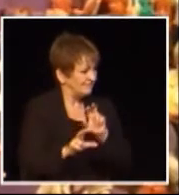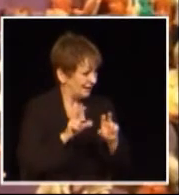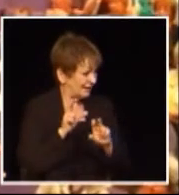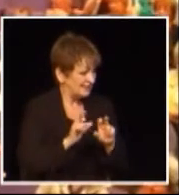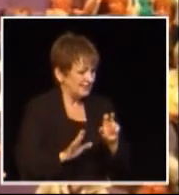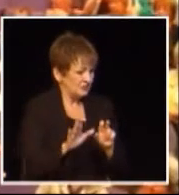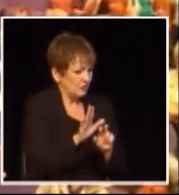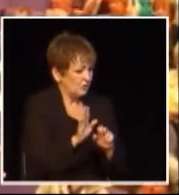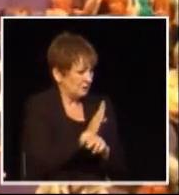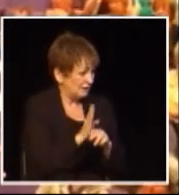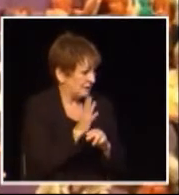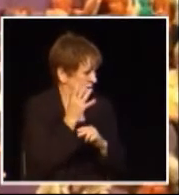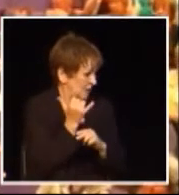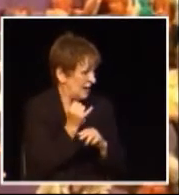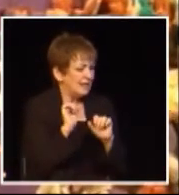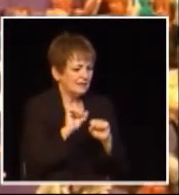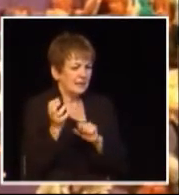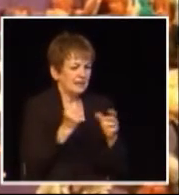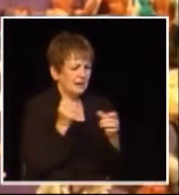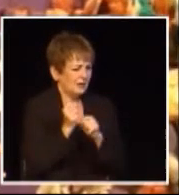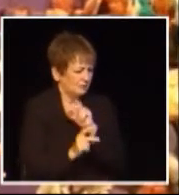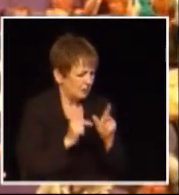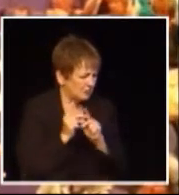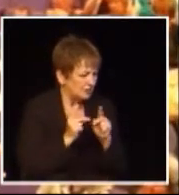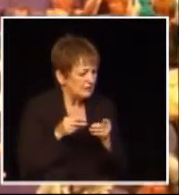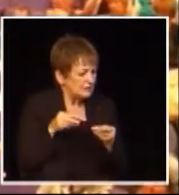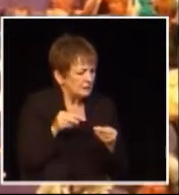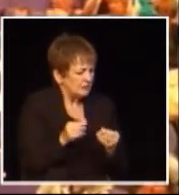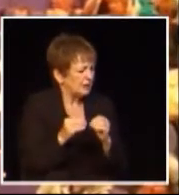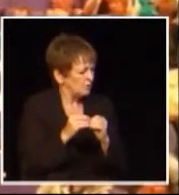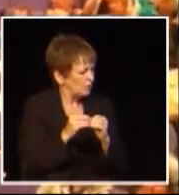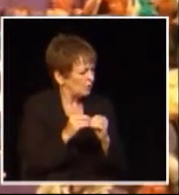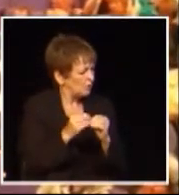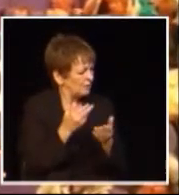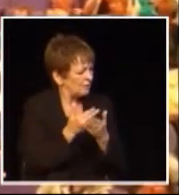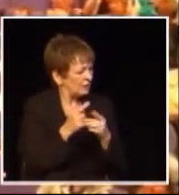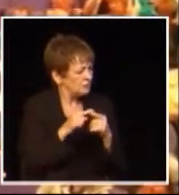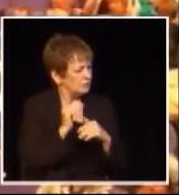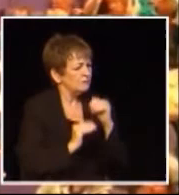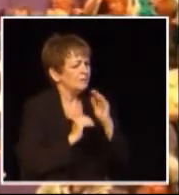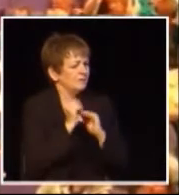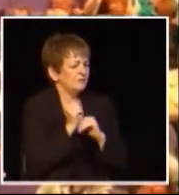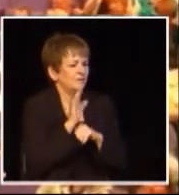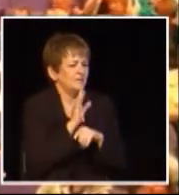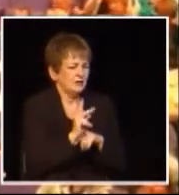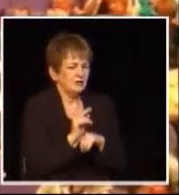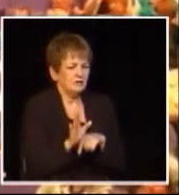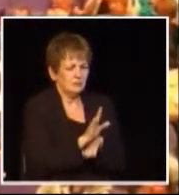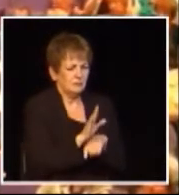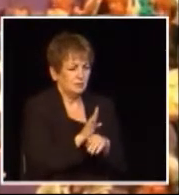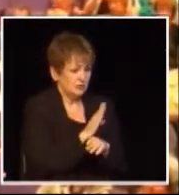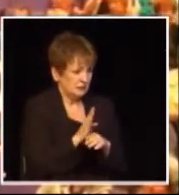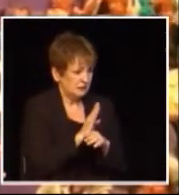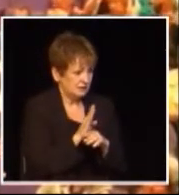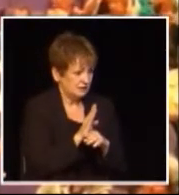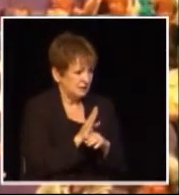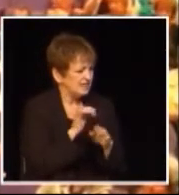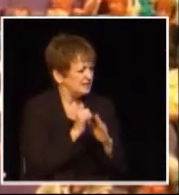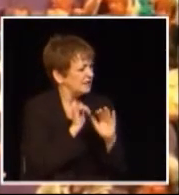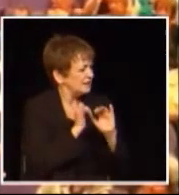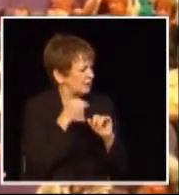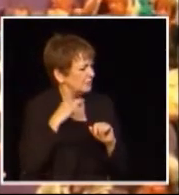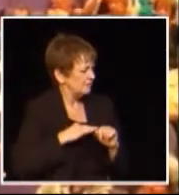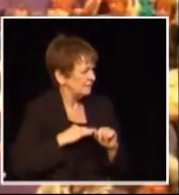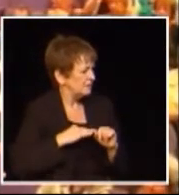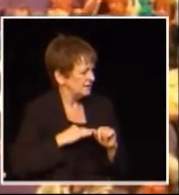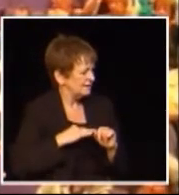it in the business by hiring more people by spending more money on infrastructure and that's how people that don't run